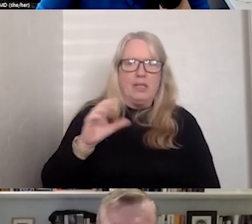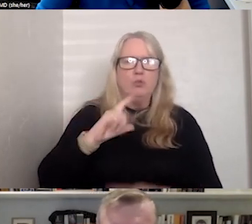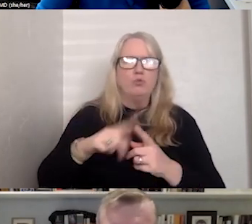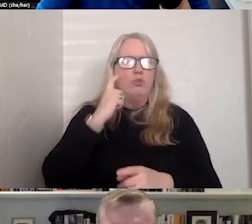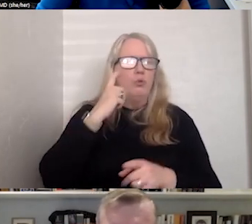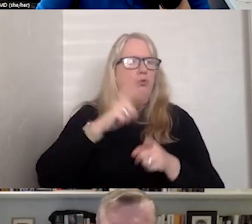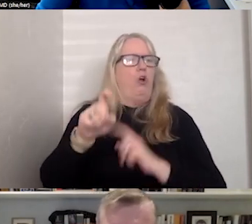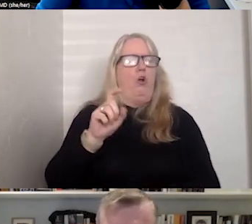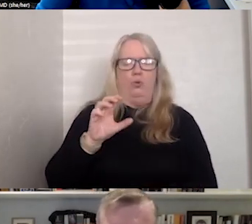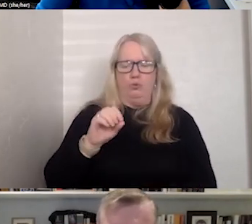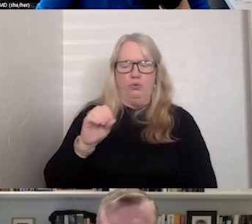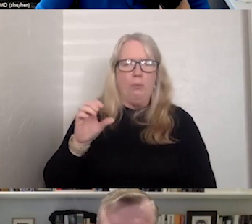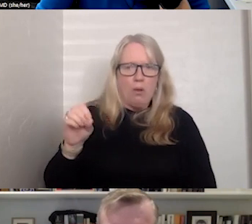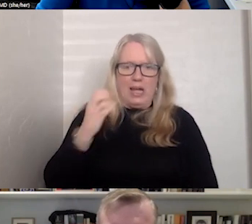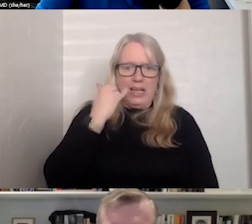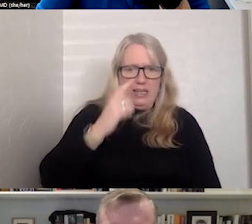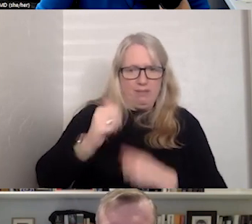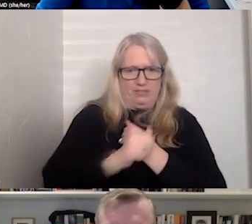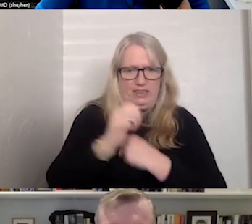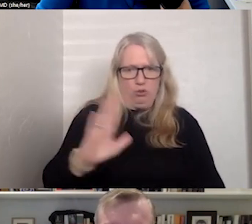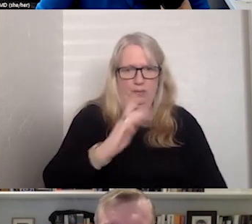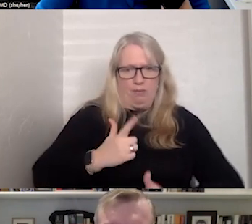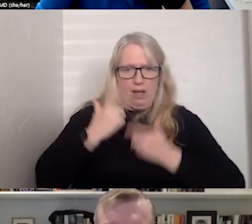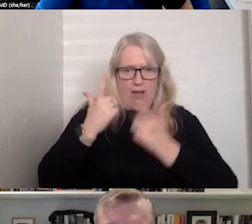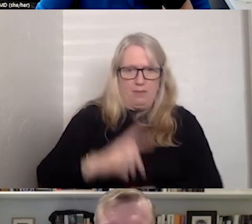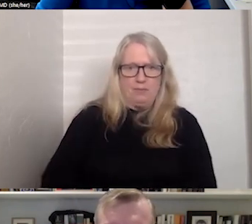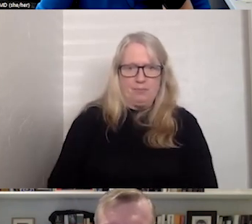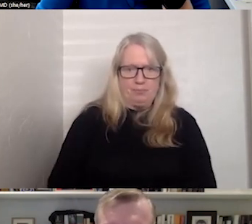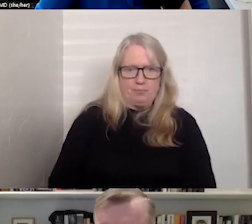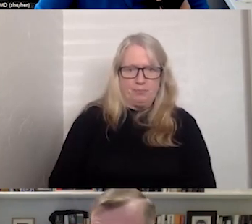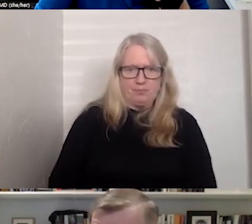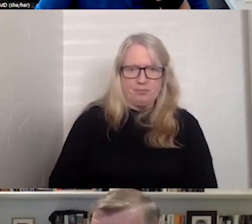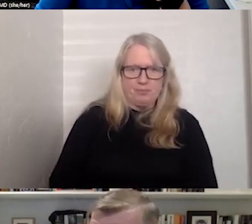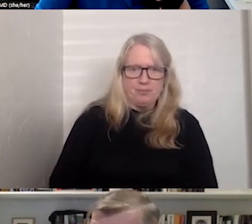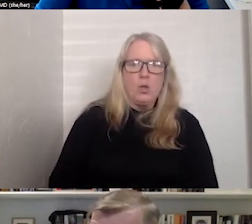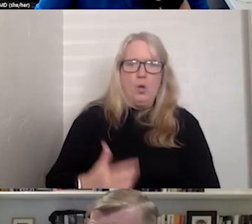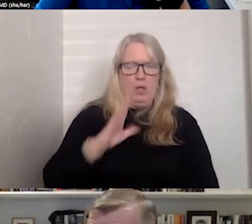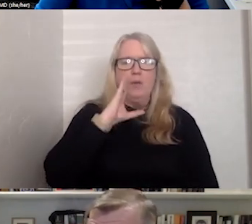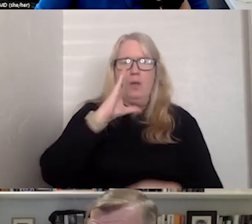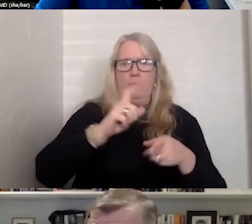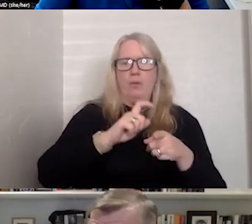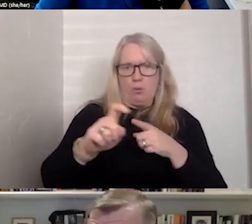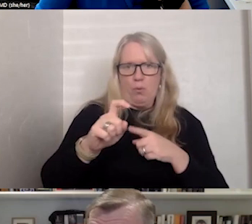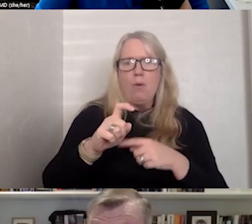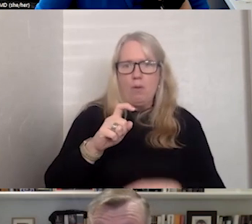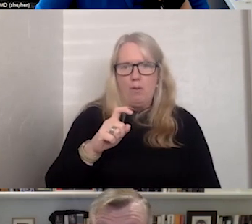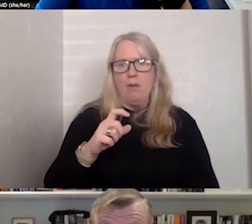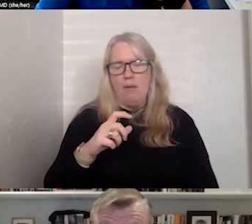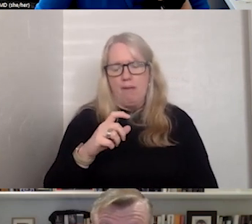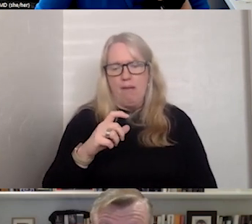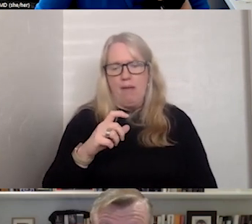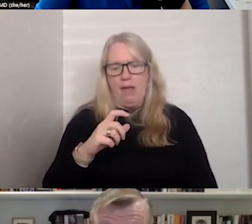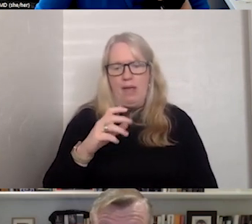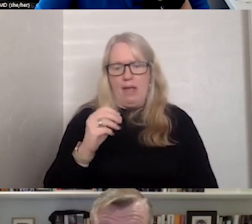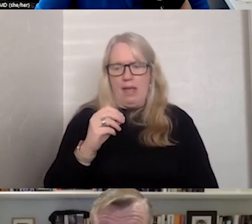000 if life is in danger. So they will coordinate and